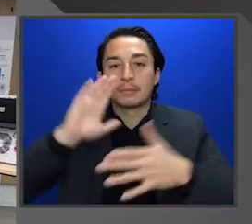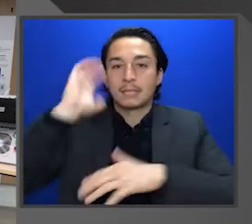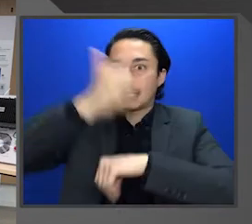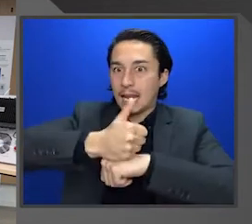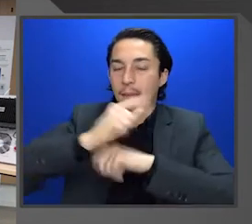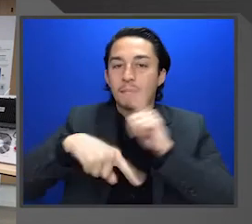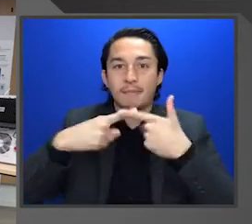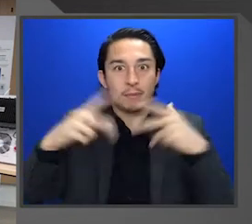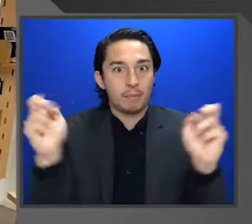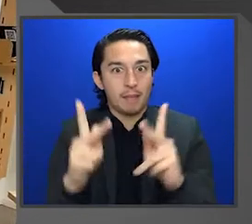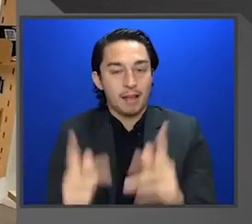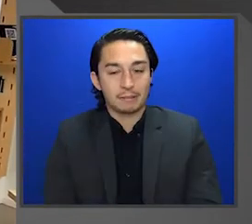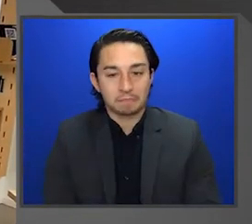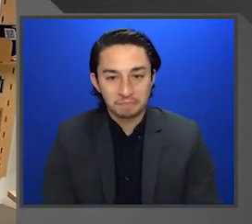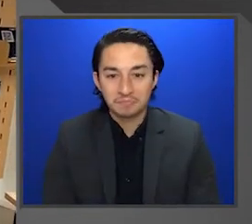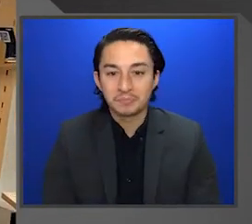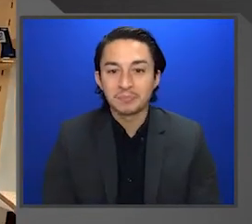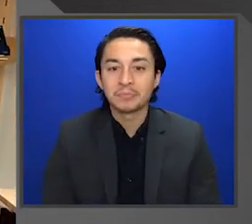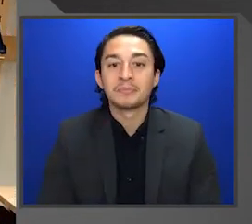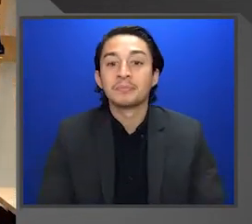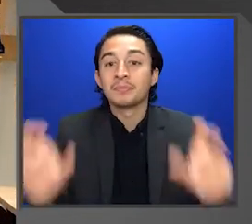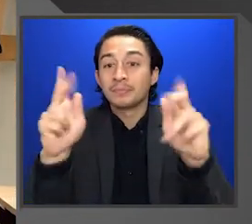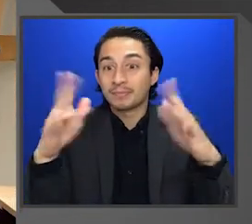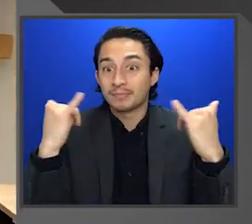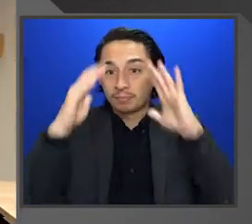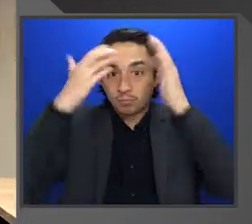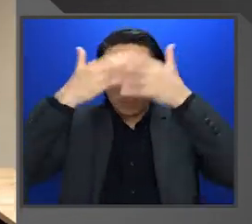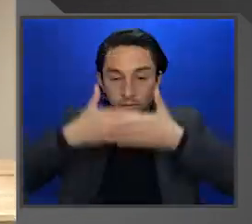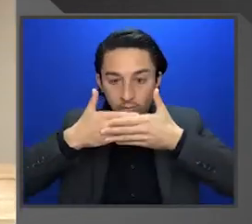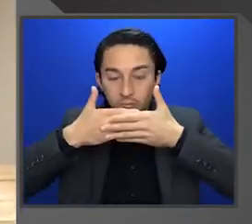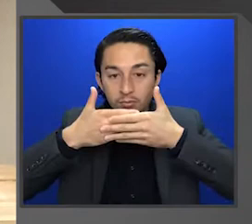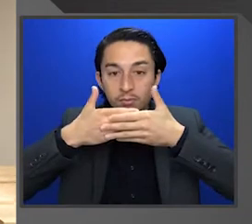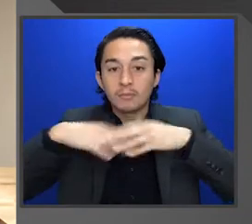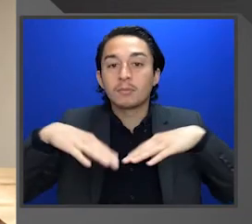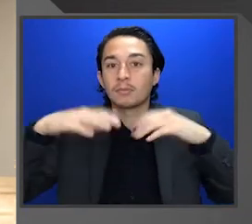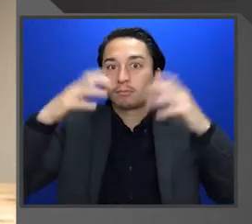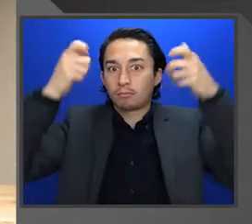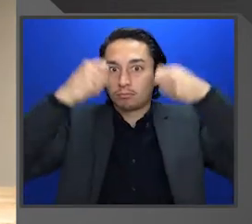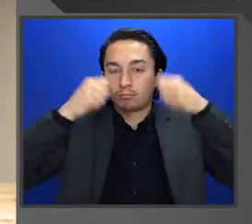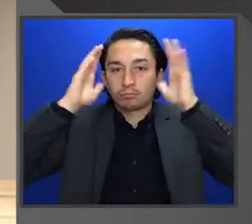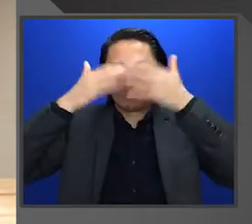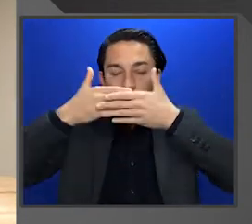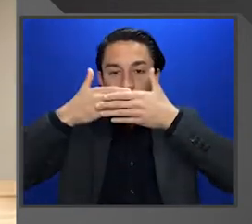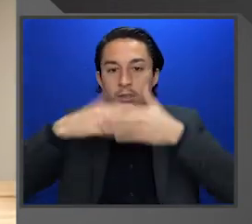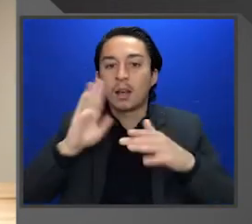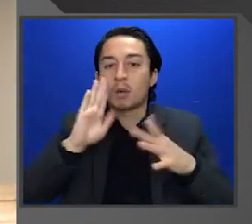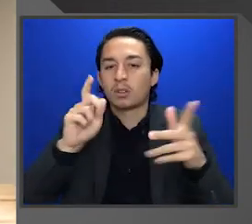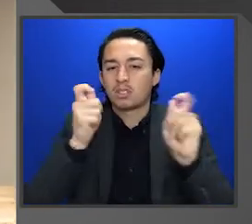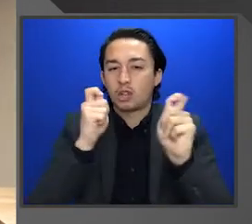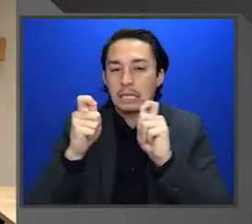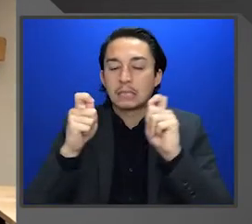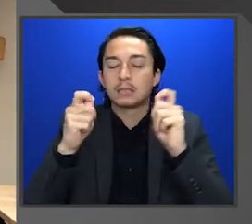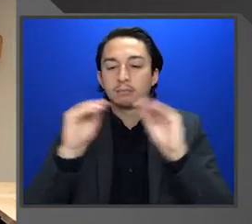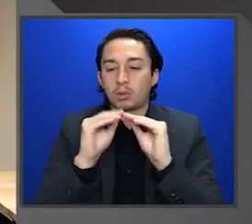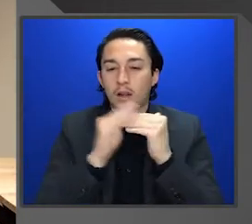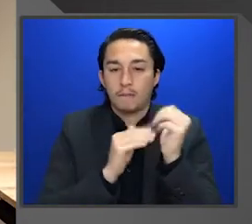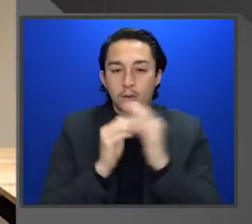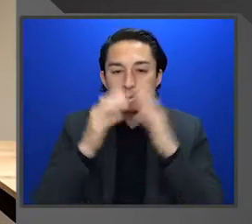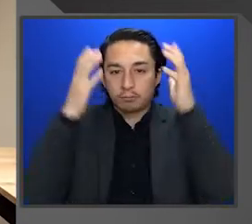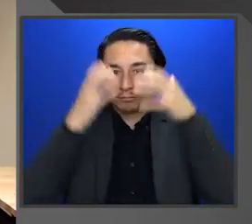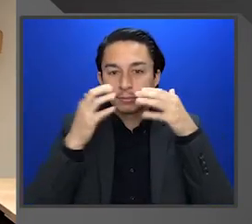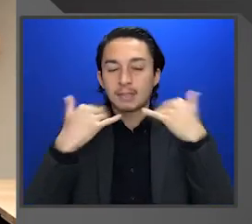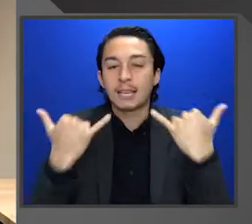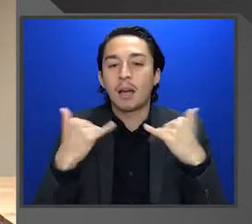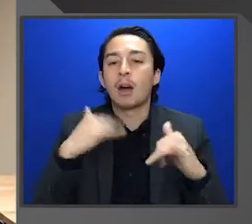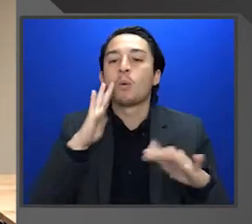set up, and I'll be right back. Okay, now that I have the hollow lens on my head, I've got it adjusted so it fits comfortably. I'm now